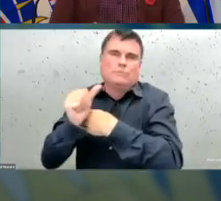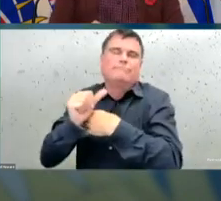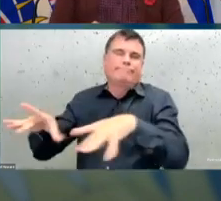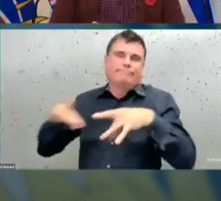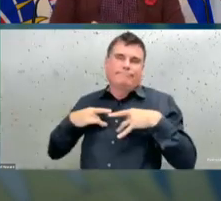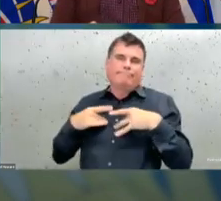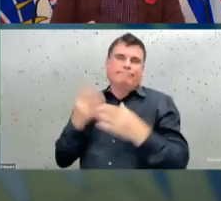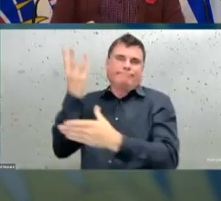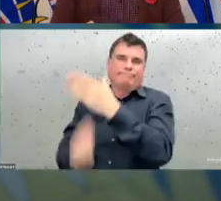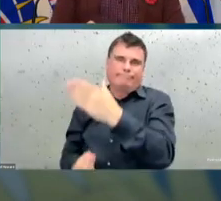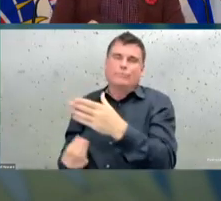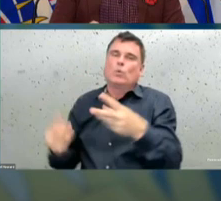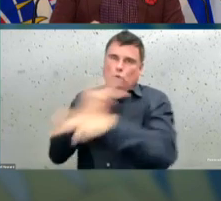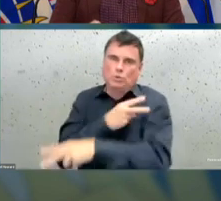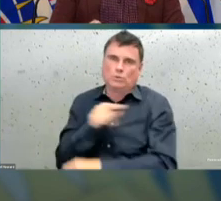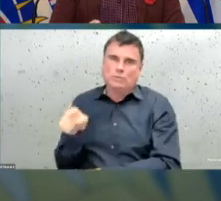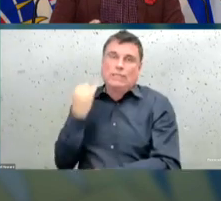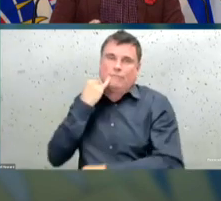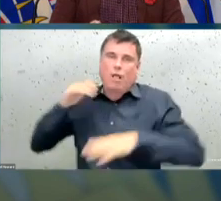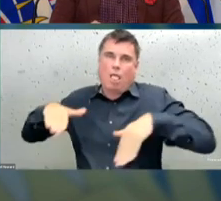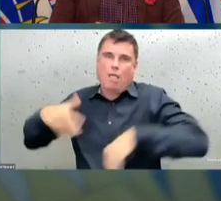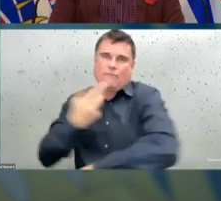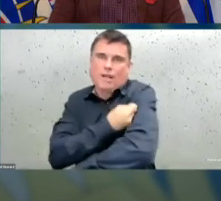and how they are protecting people.